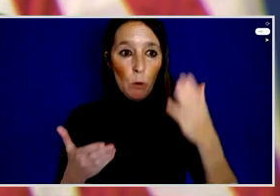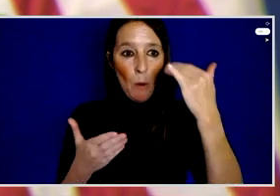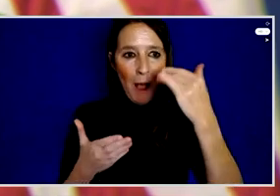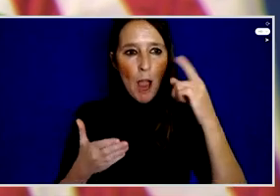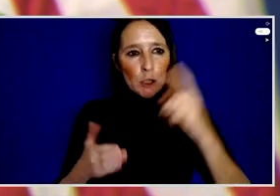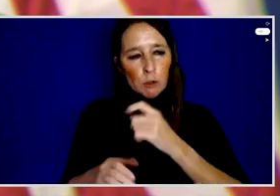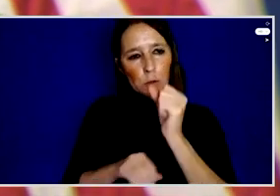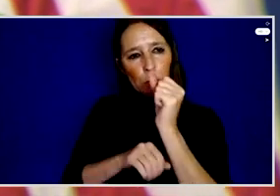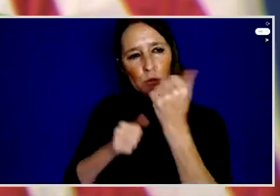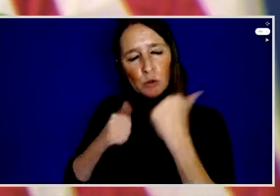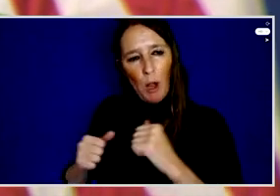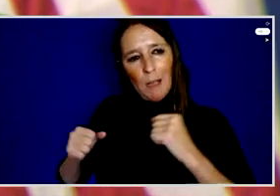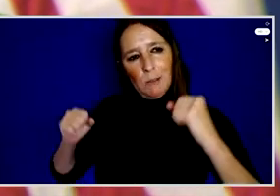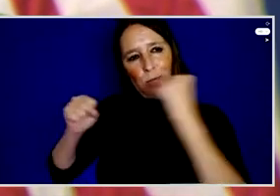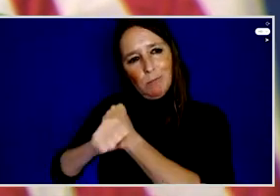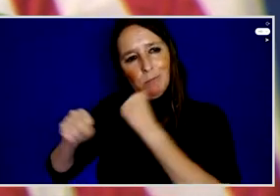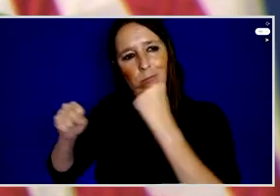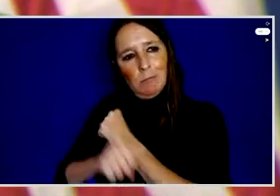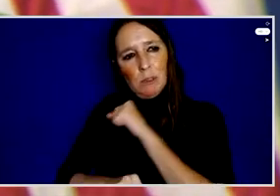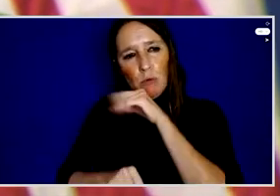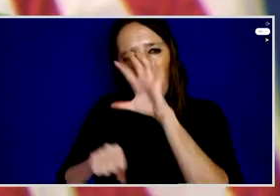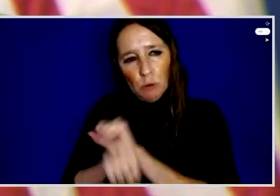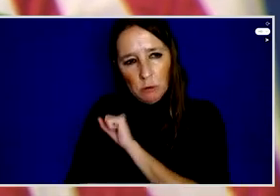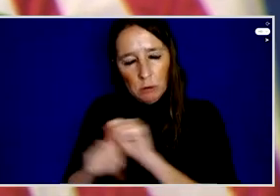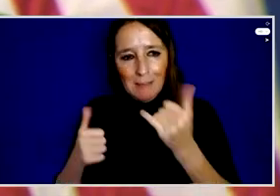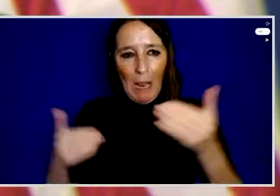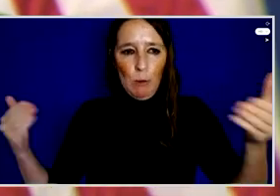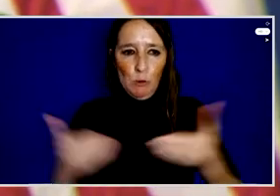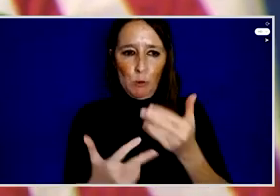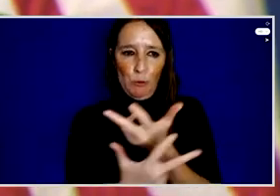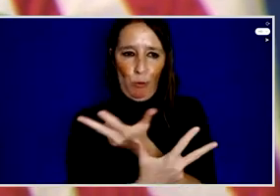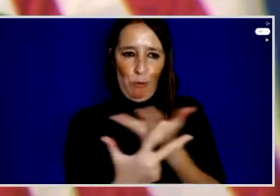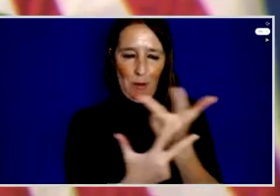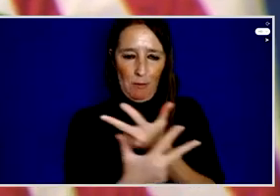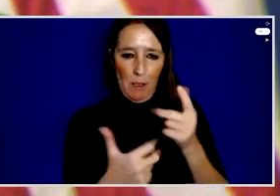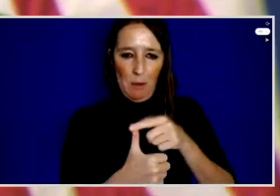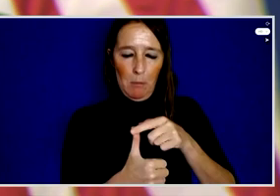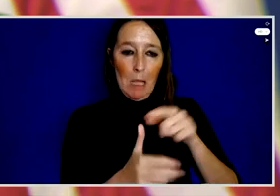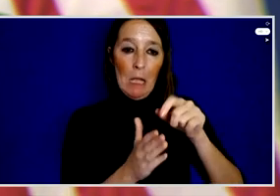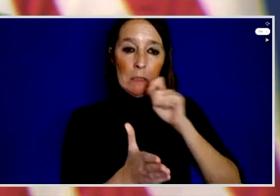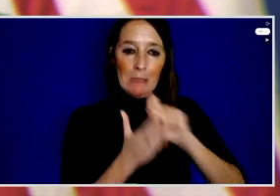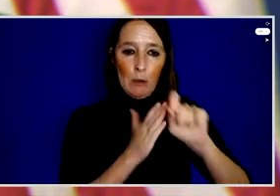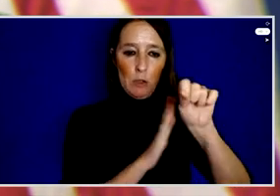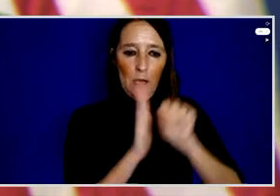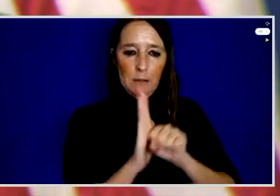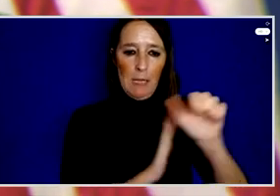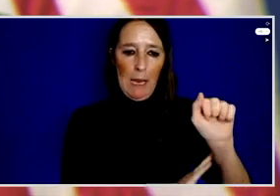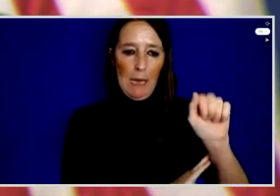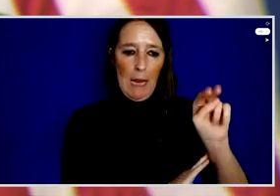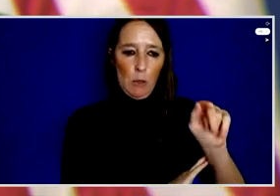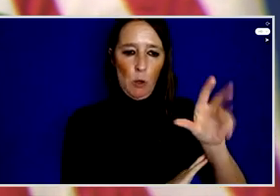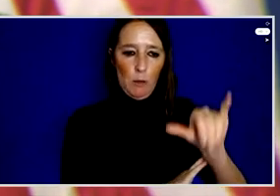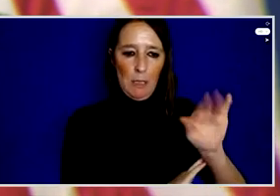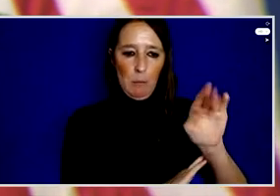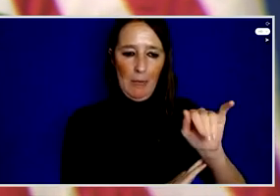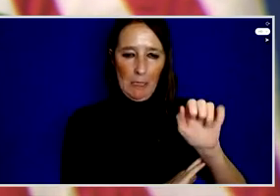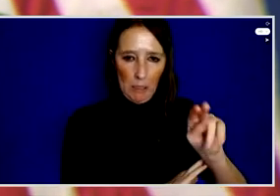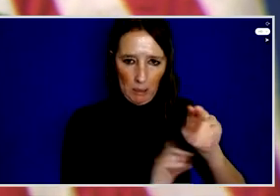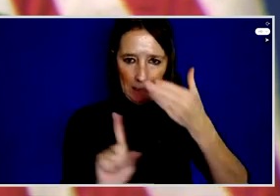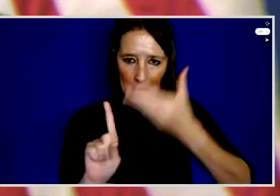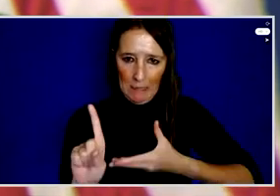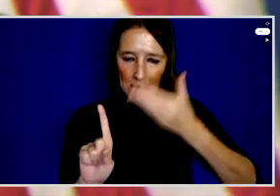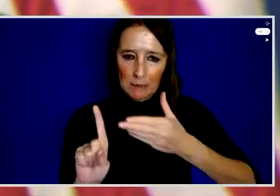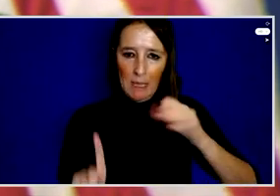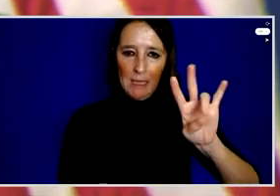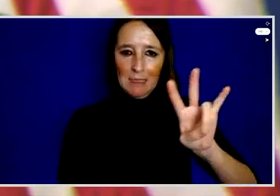our fireside chat participants, beginning with the Secretary of State, Antony Blinken. Antony J. Blinken is the 71st